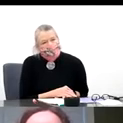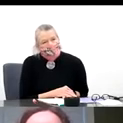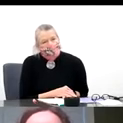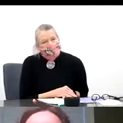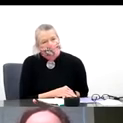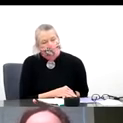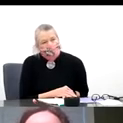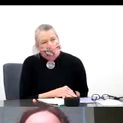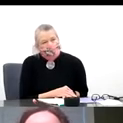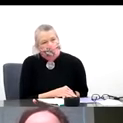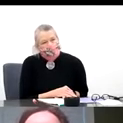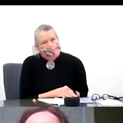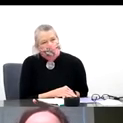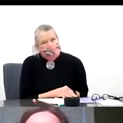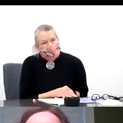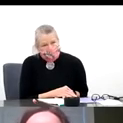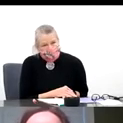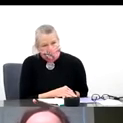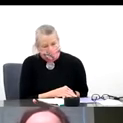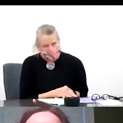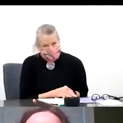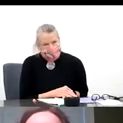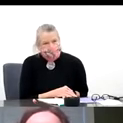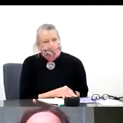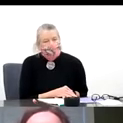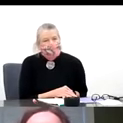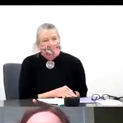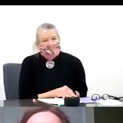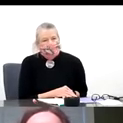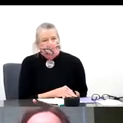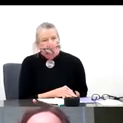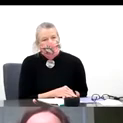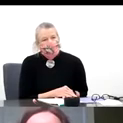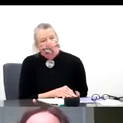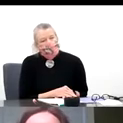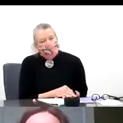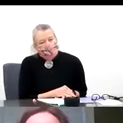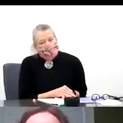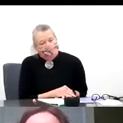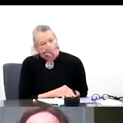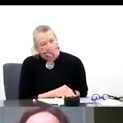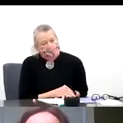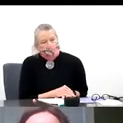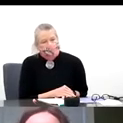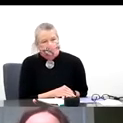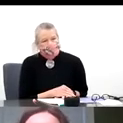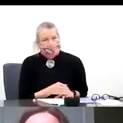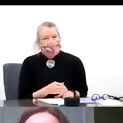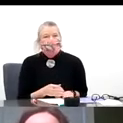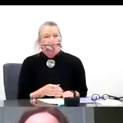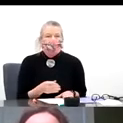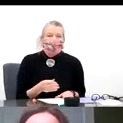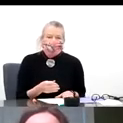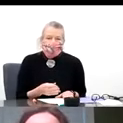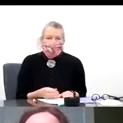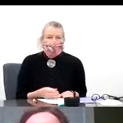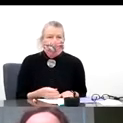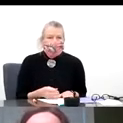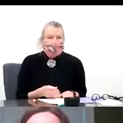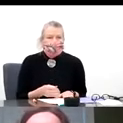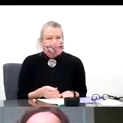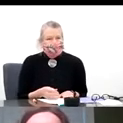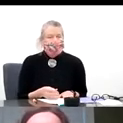meeting, which unfortunately we could not do in person this year. And so in place of that, we are conducting a